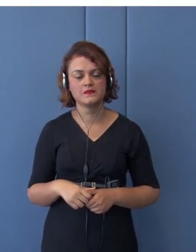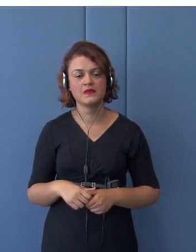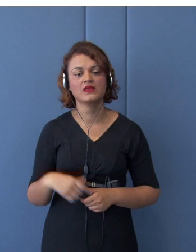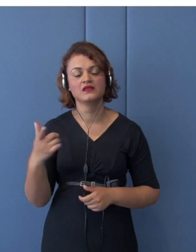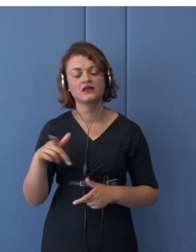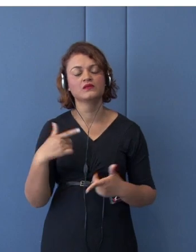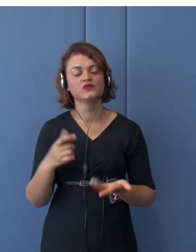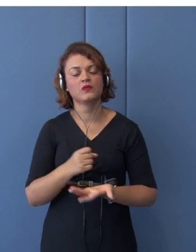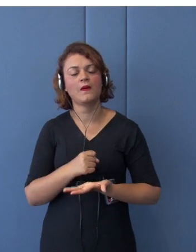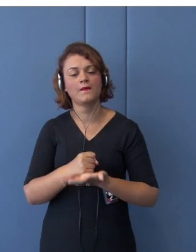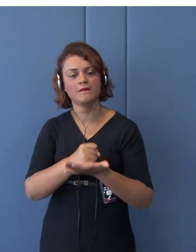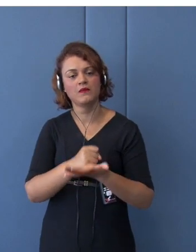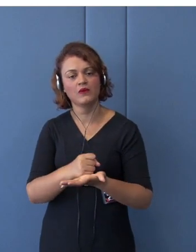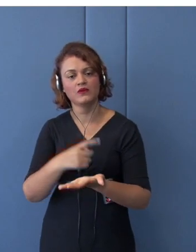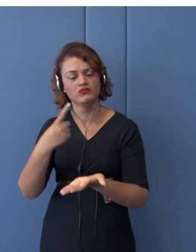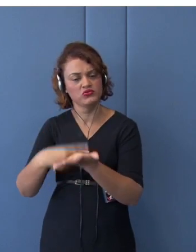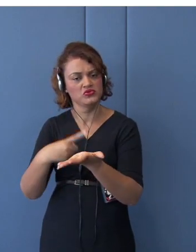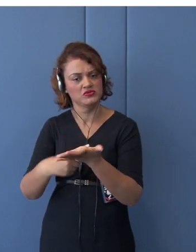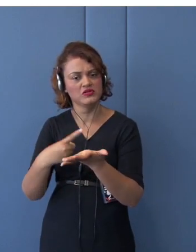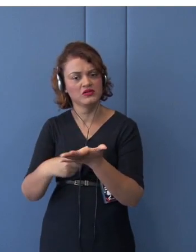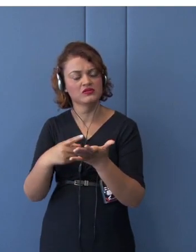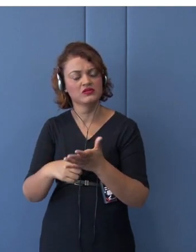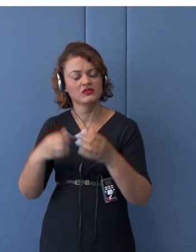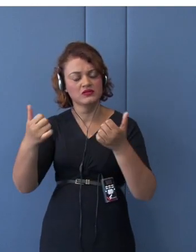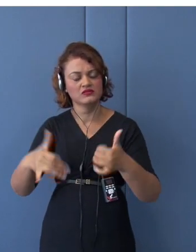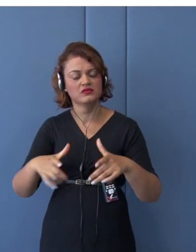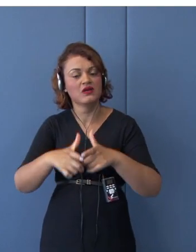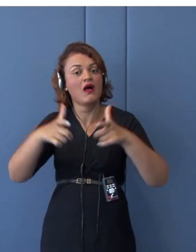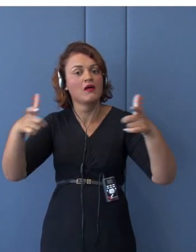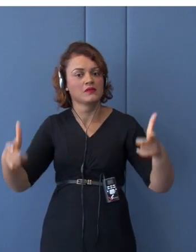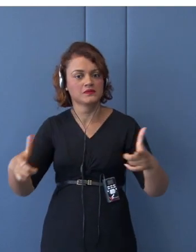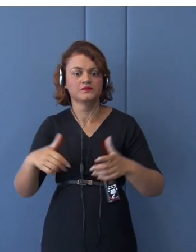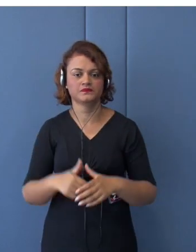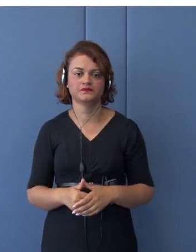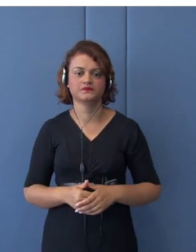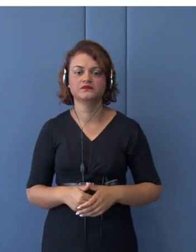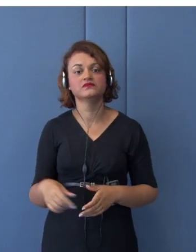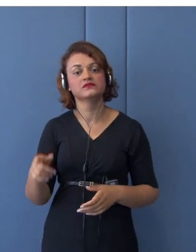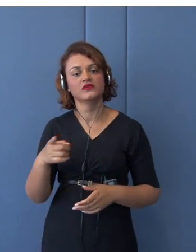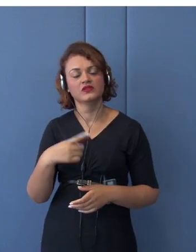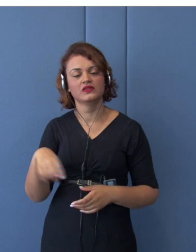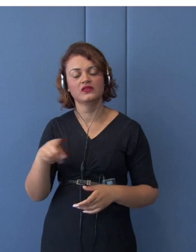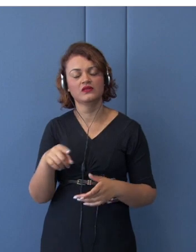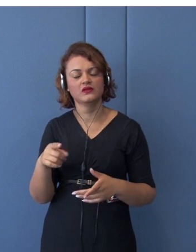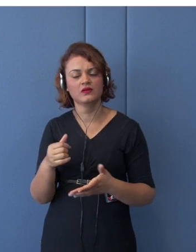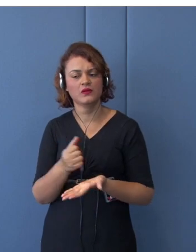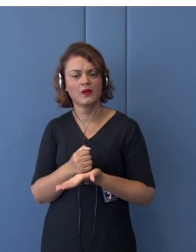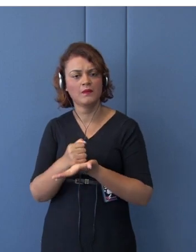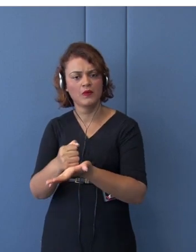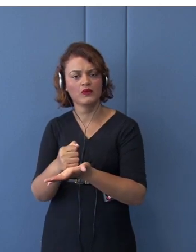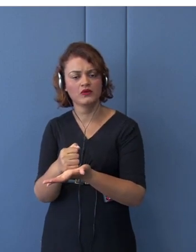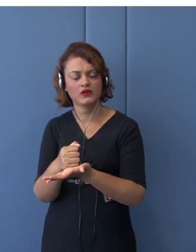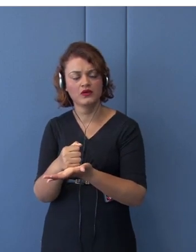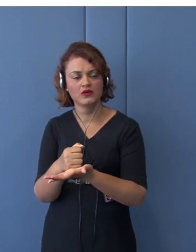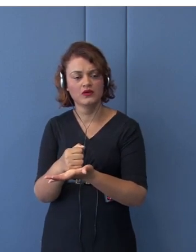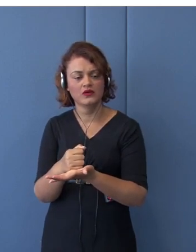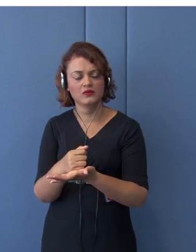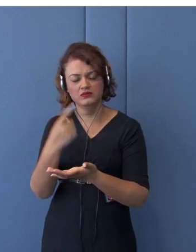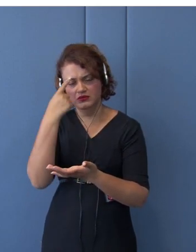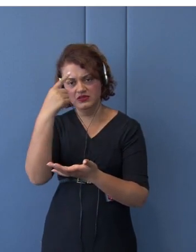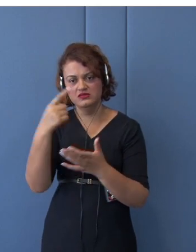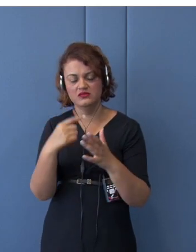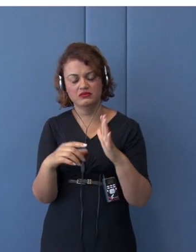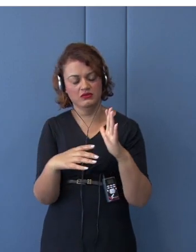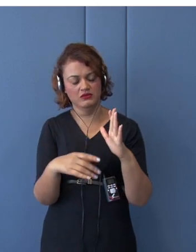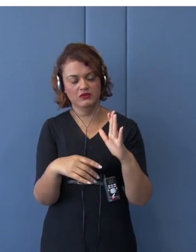the more rule-oriented sort of approach, and also high-level market access,